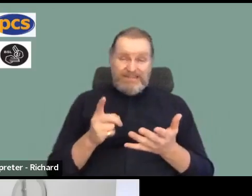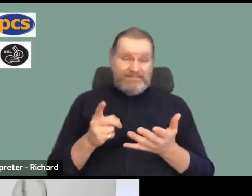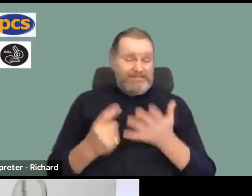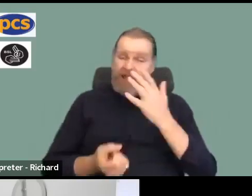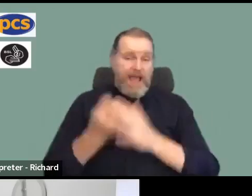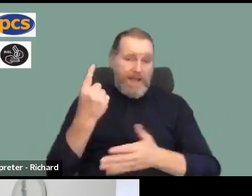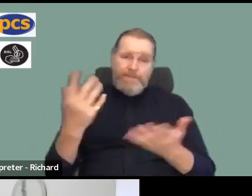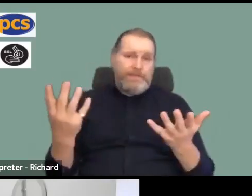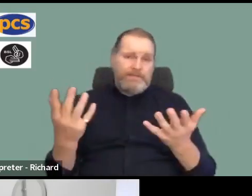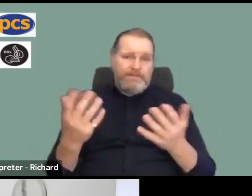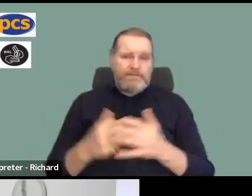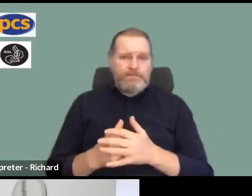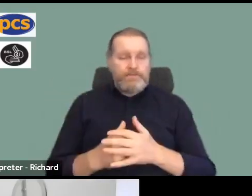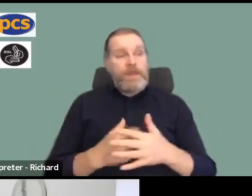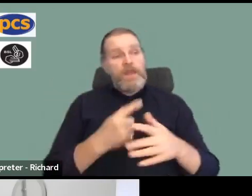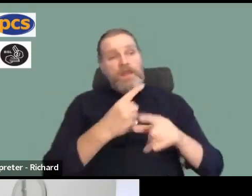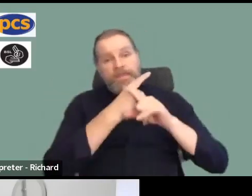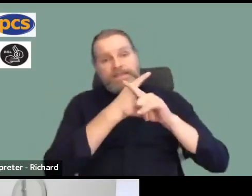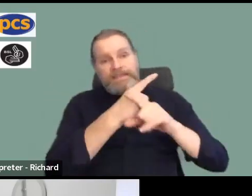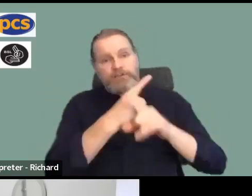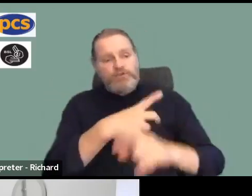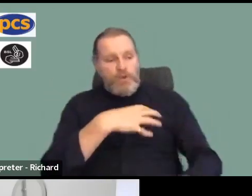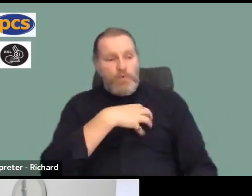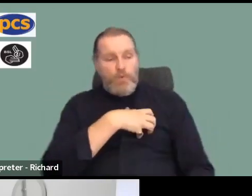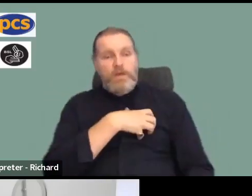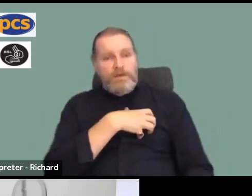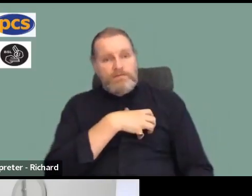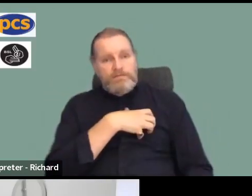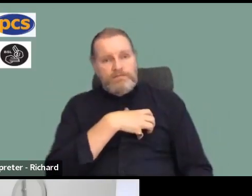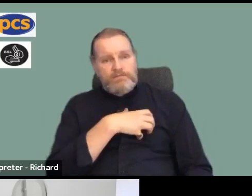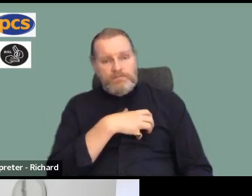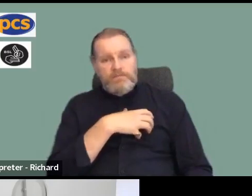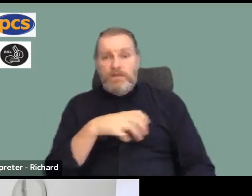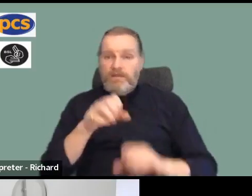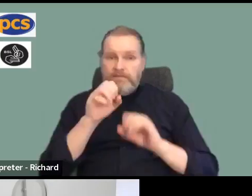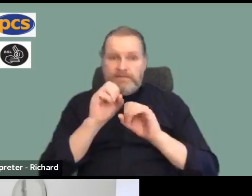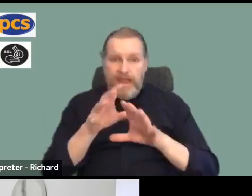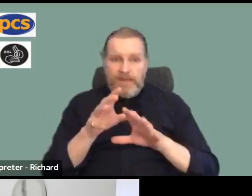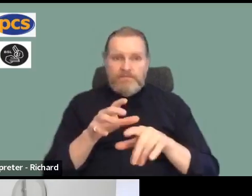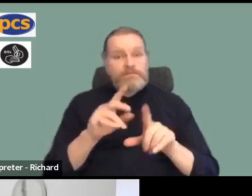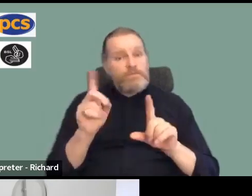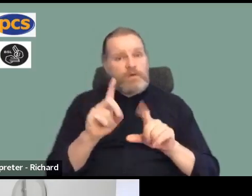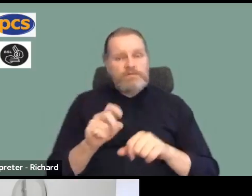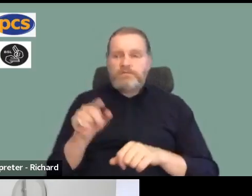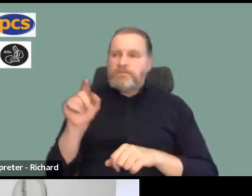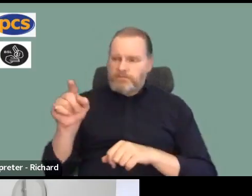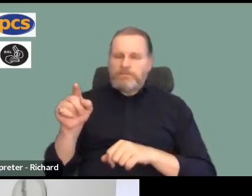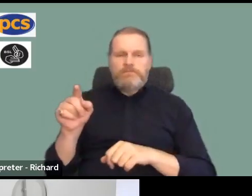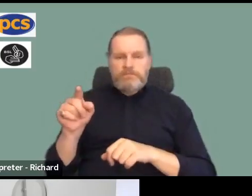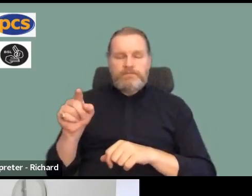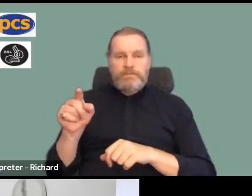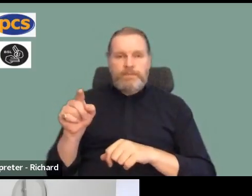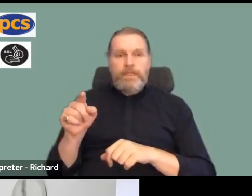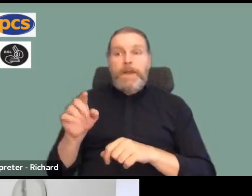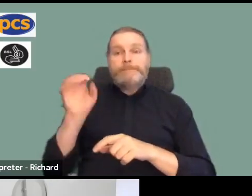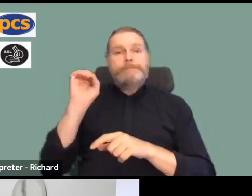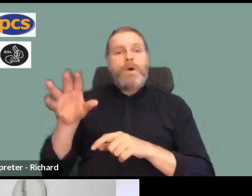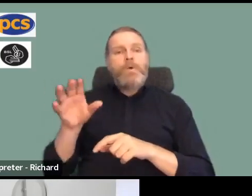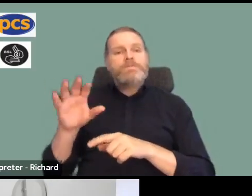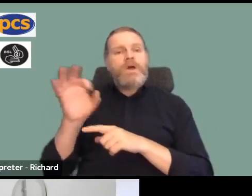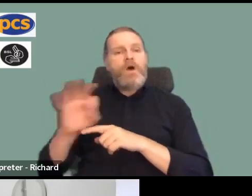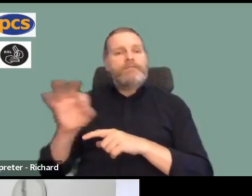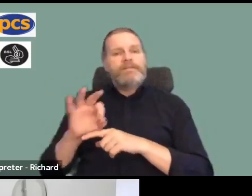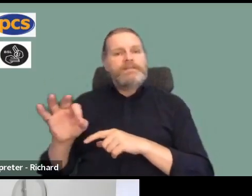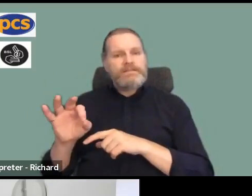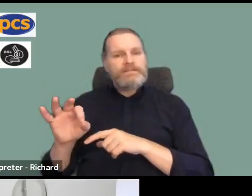And as the teaching unions pointed out, the postal workers have around 1500 workplaces in Britain. There are